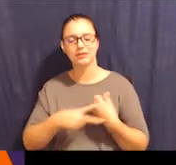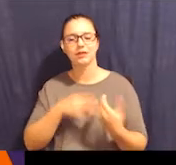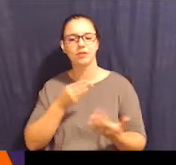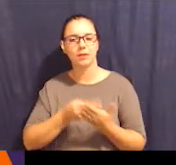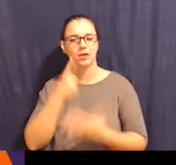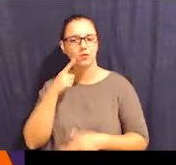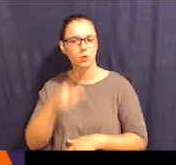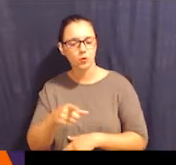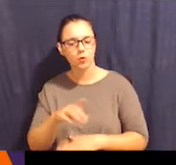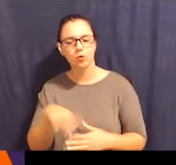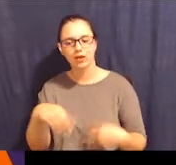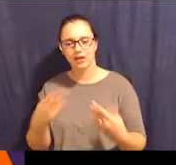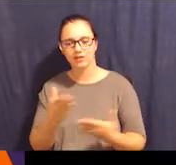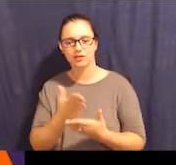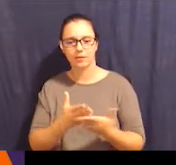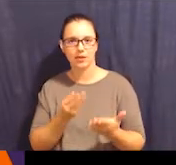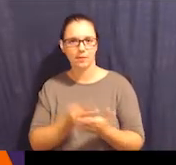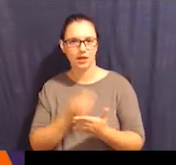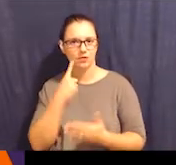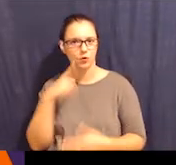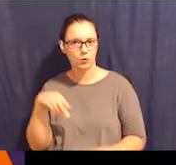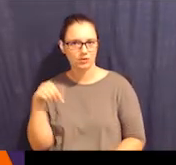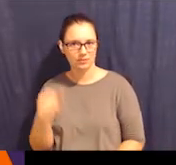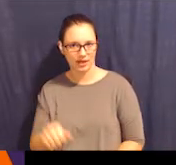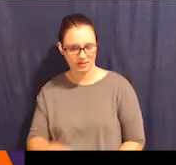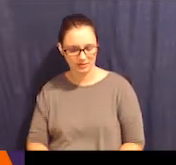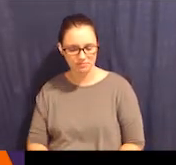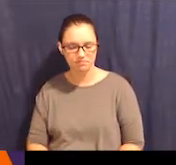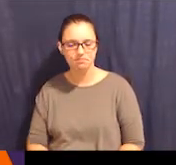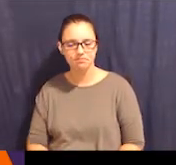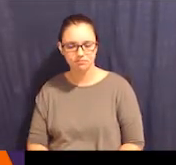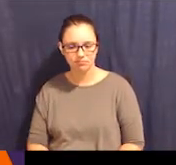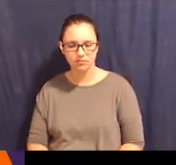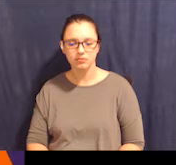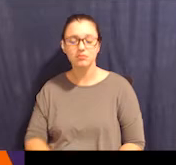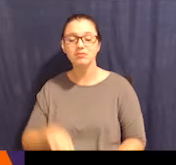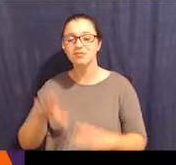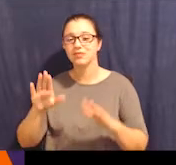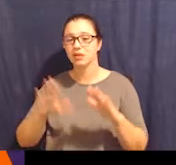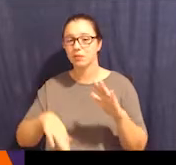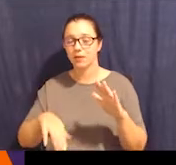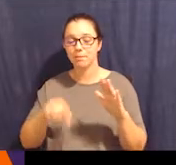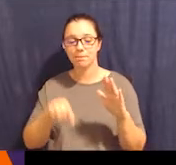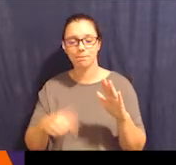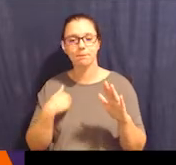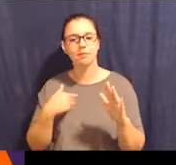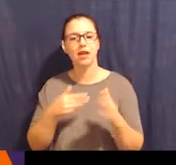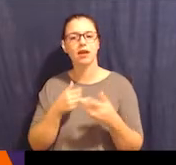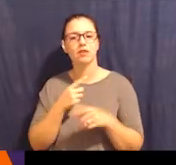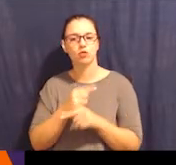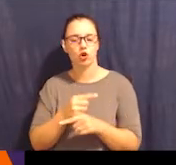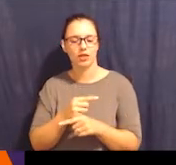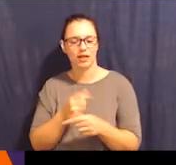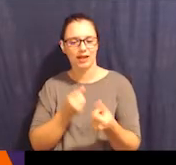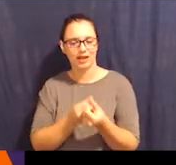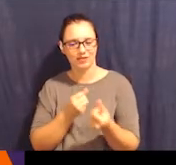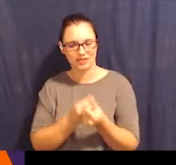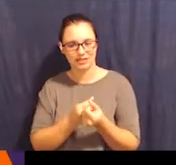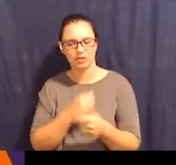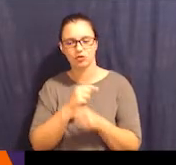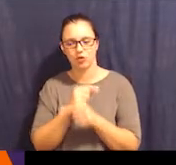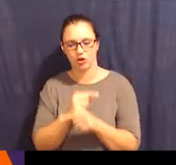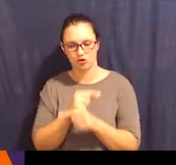then saves the money for you or gives them the money for you to spend. And then at the very bottom, we have guardian advocacy and